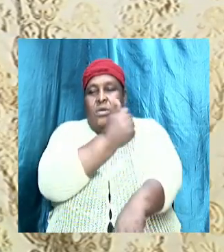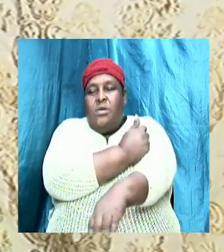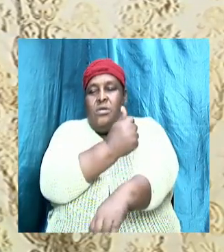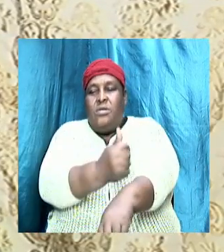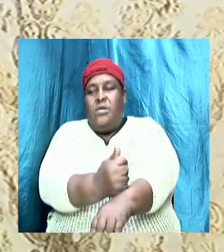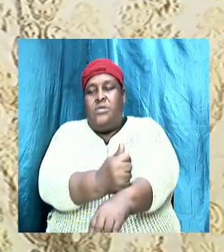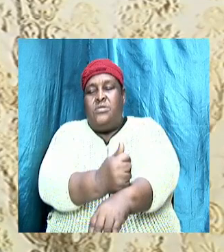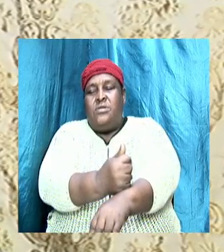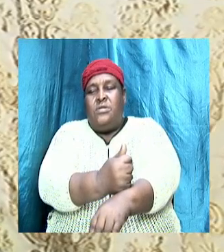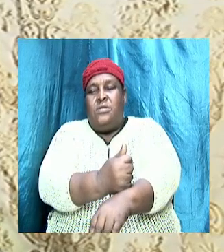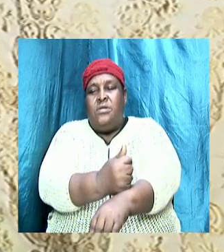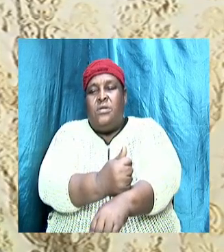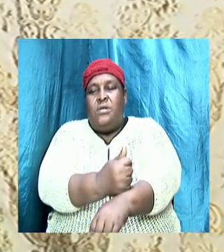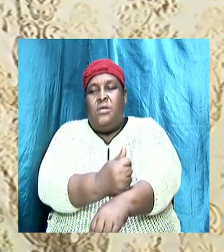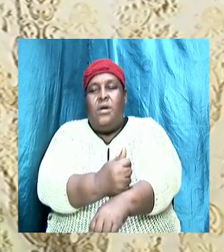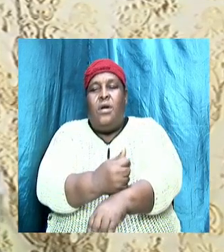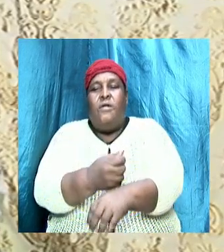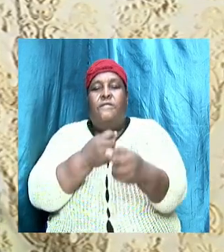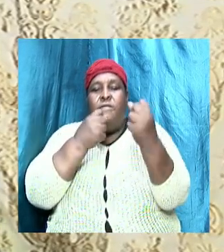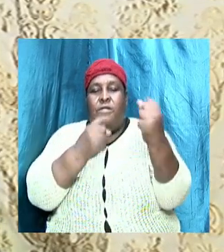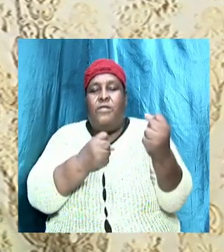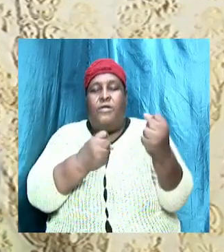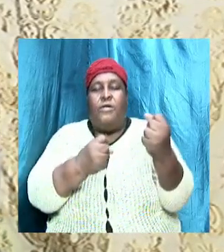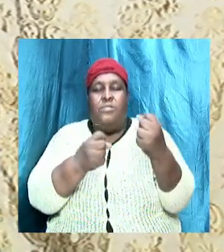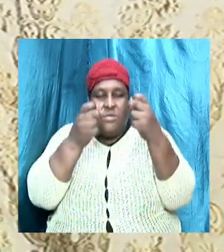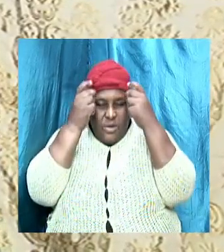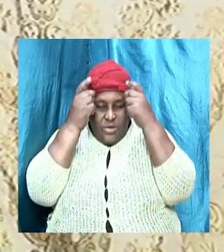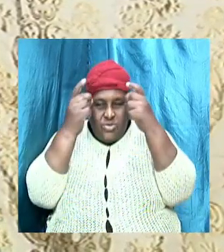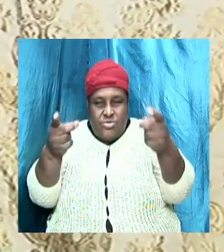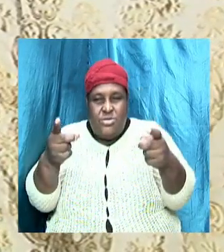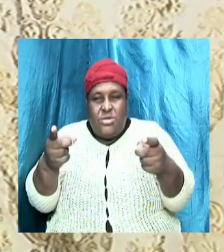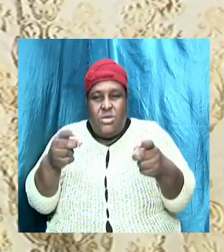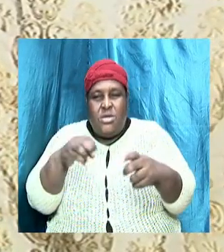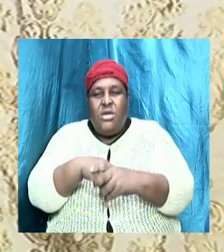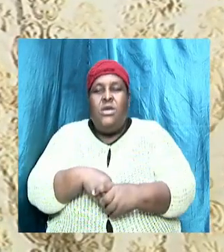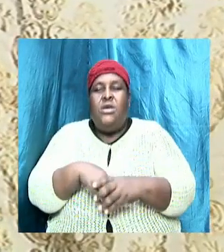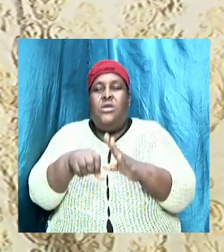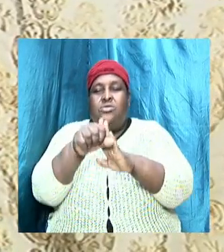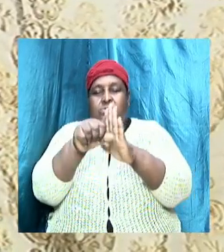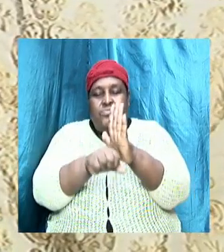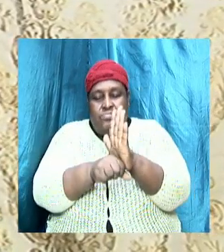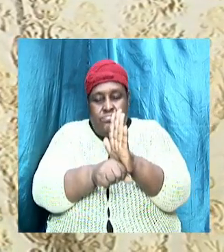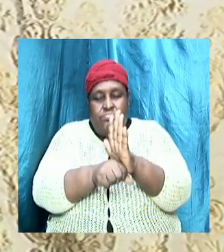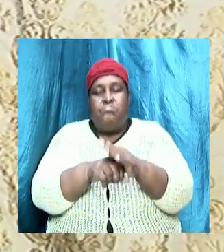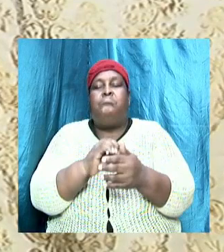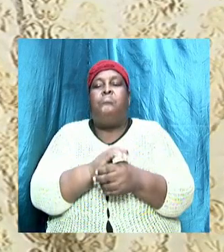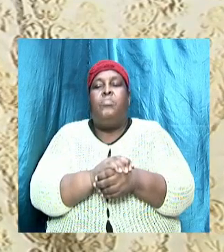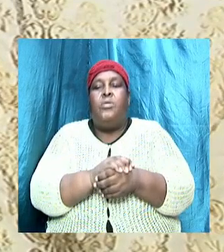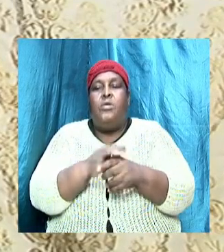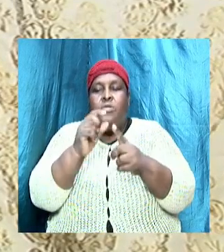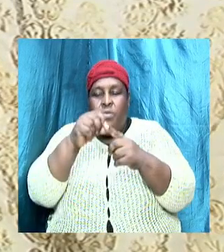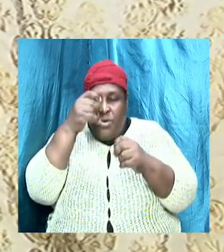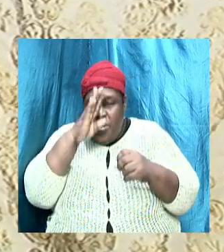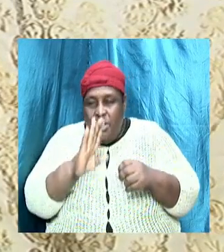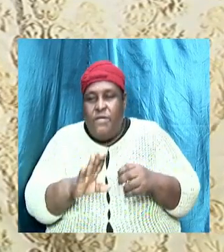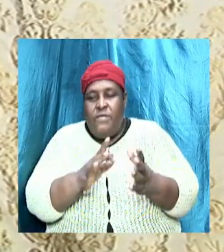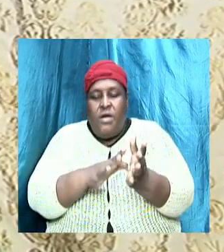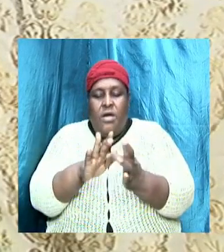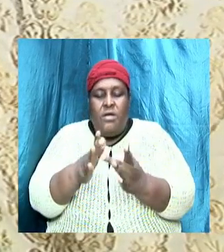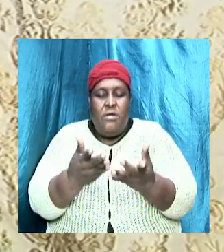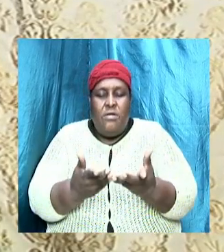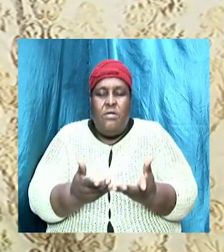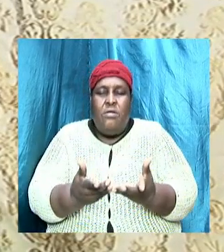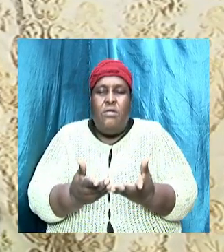The authority of sound doctrine is grounded in scriptures. Amen. The word of God, the Bible, is